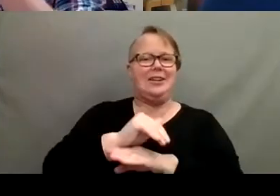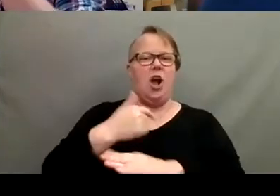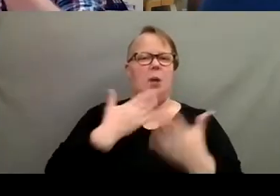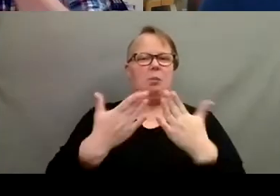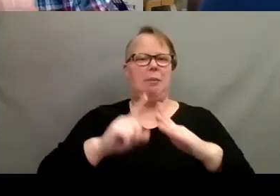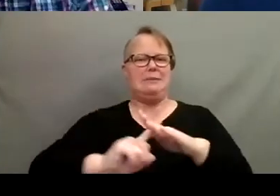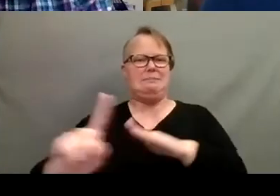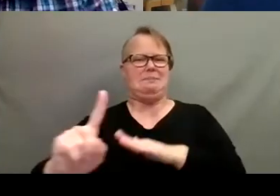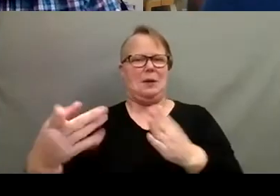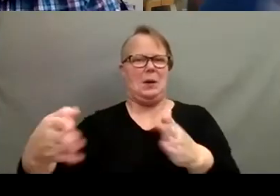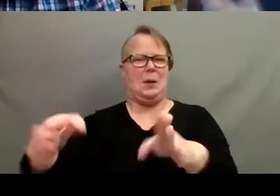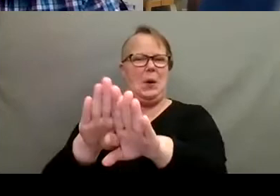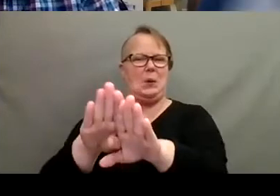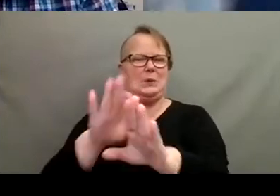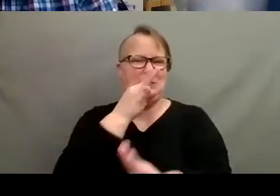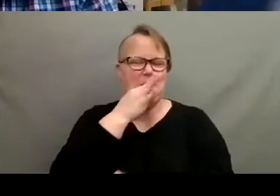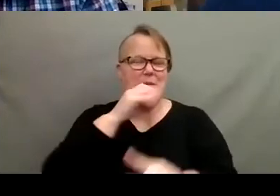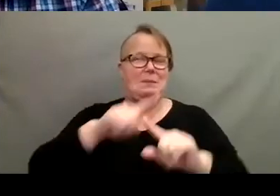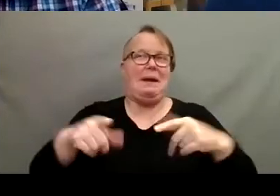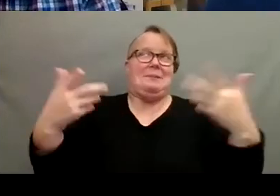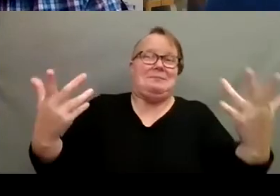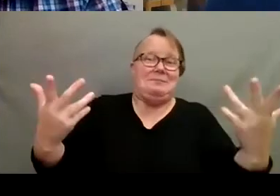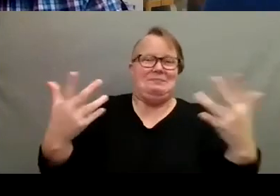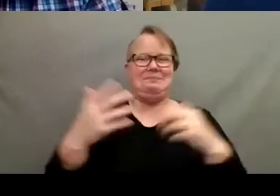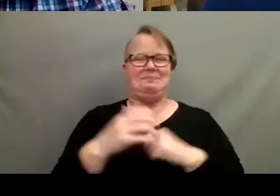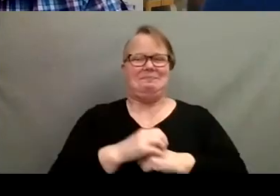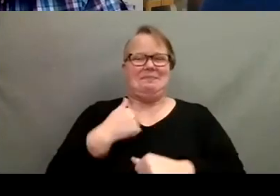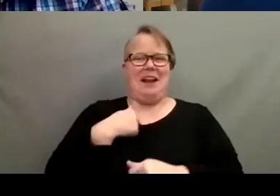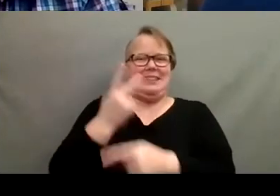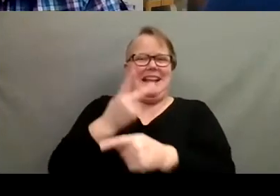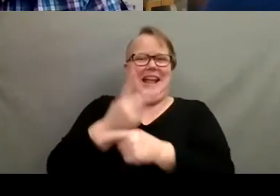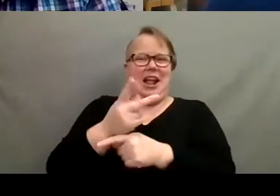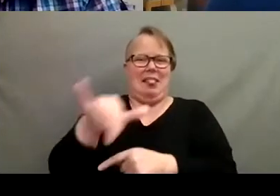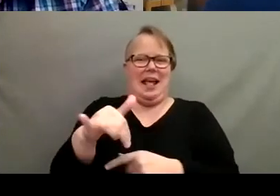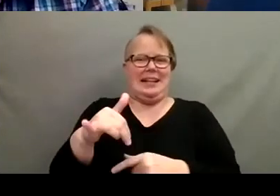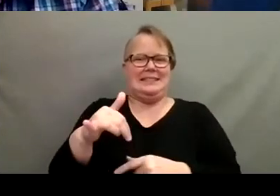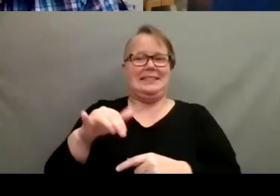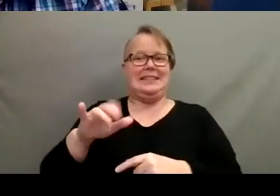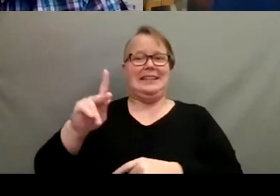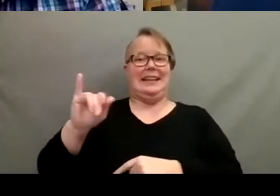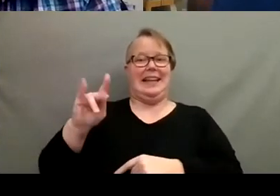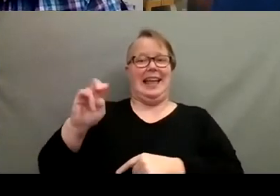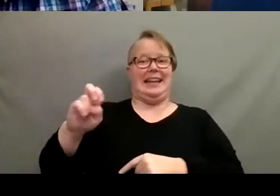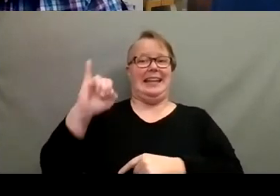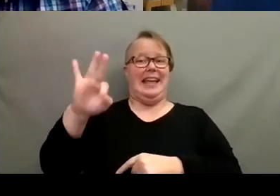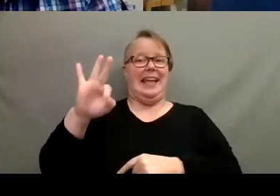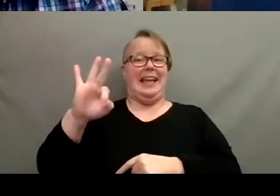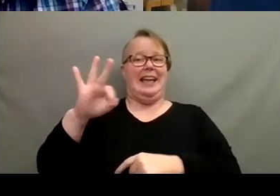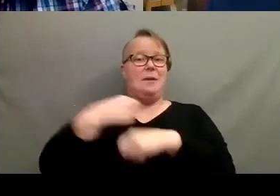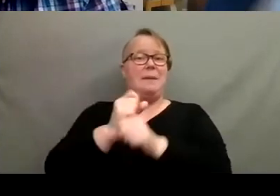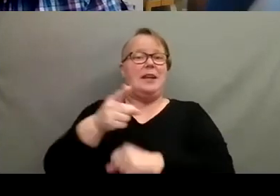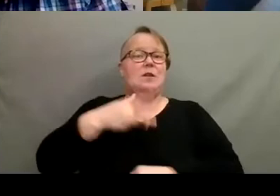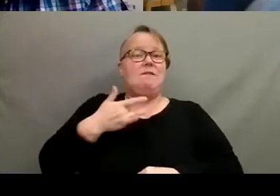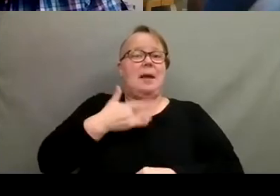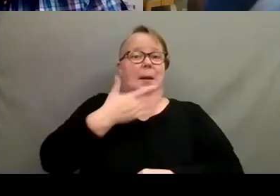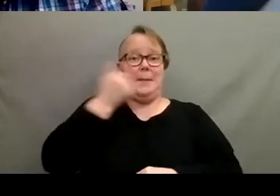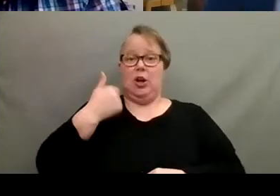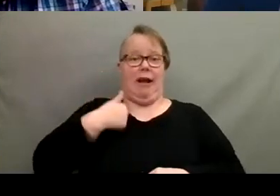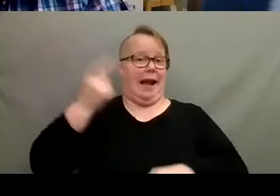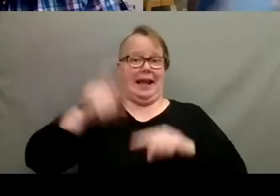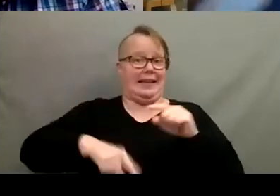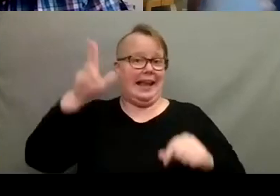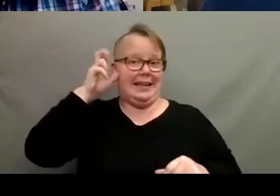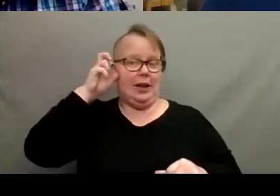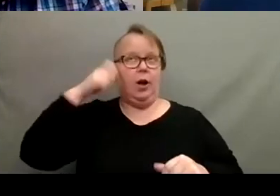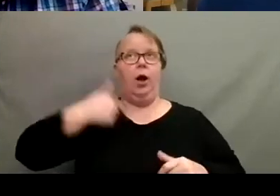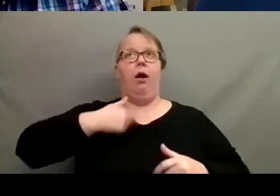in a bit. But, you know, I'll take care of that in a second. If it makes it feel any better, I can't hear it. All right. Perfect.